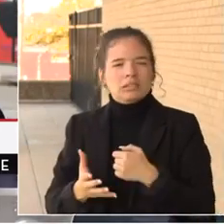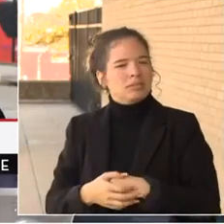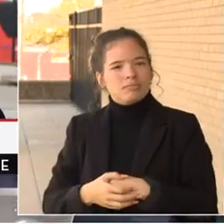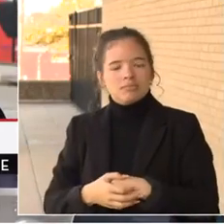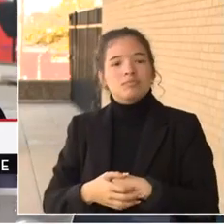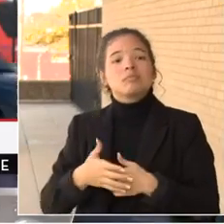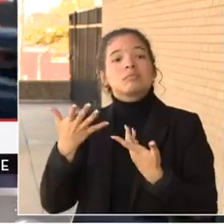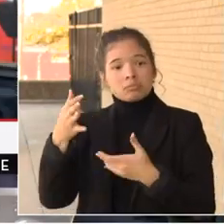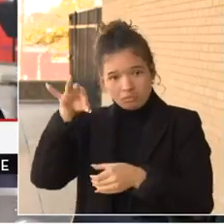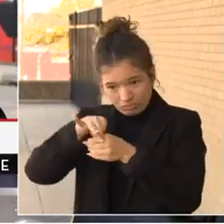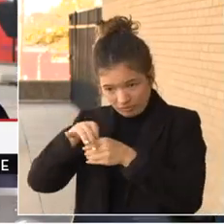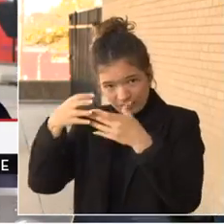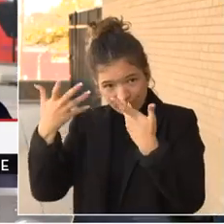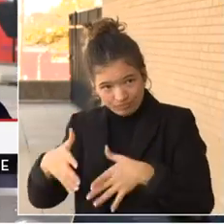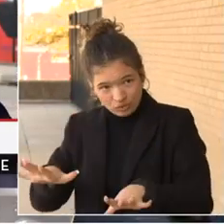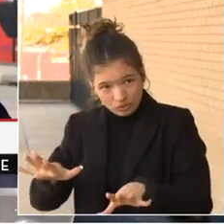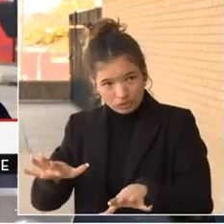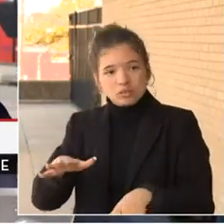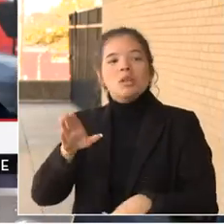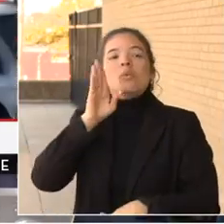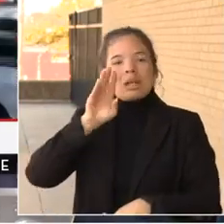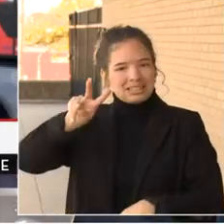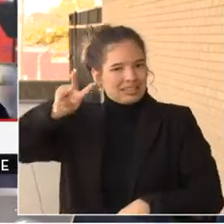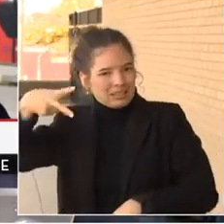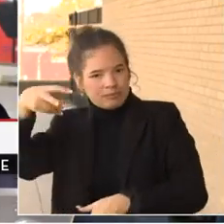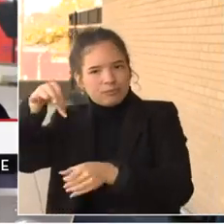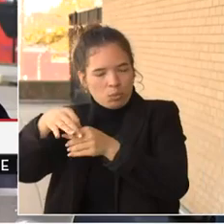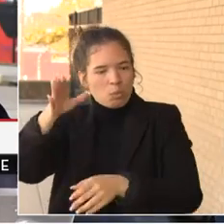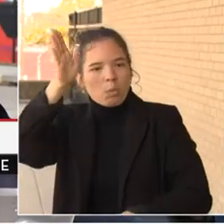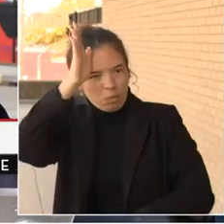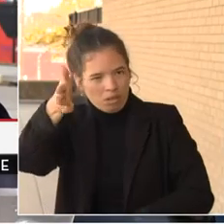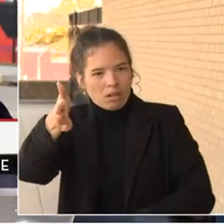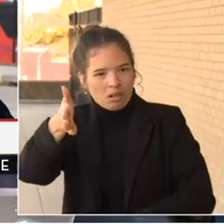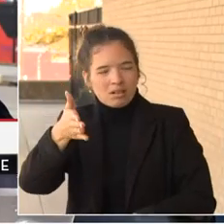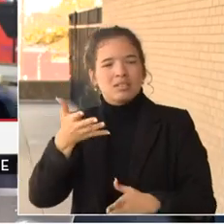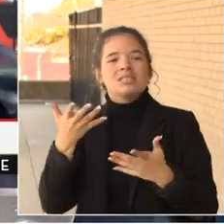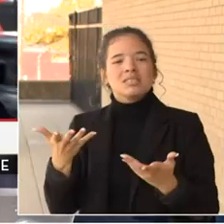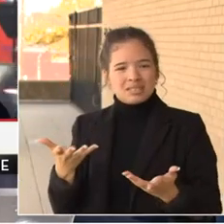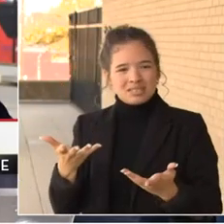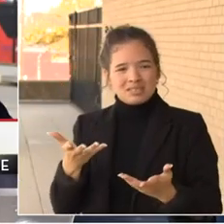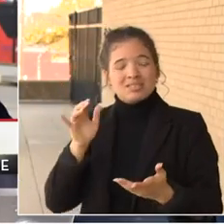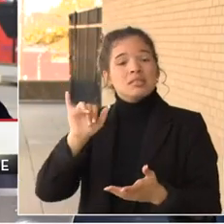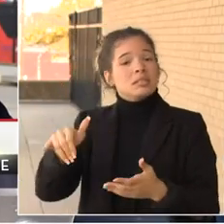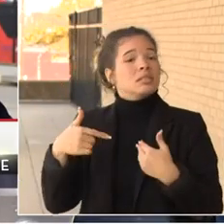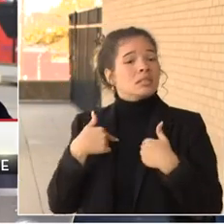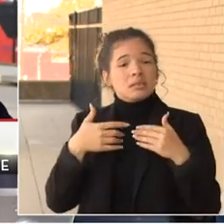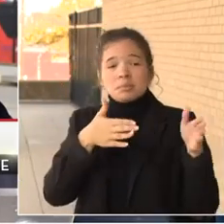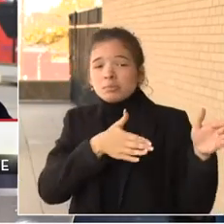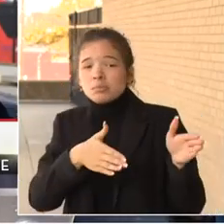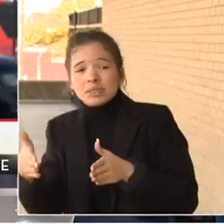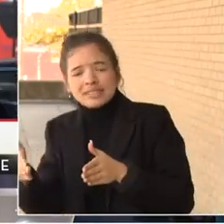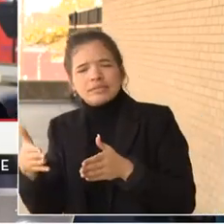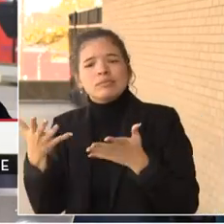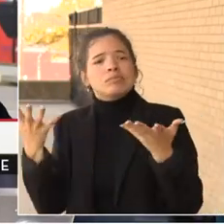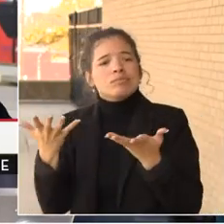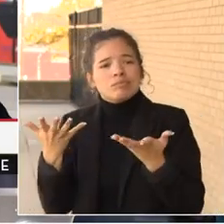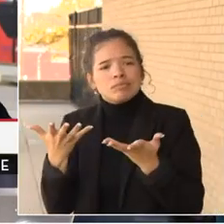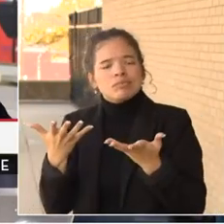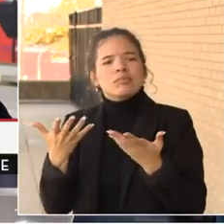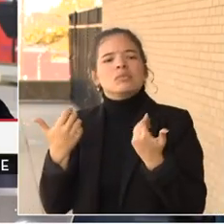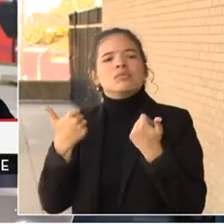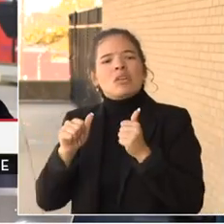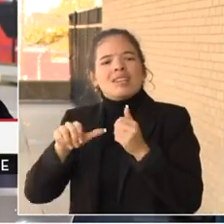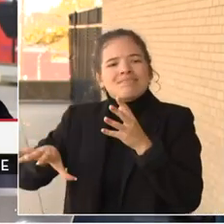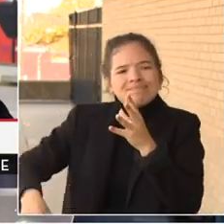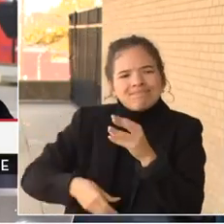second vote and in my course of action is going to be to try to get additional answers to some of the questions that I